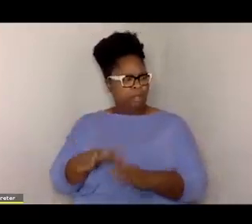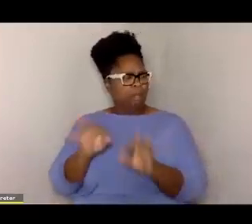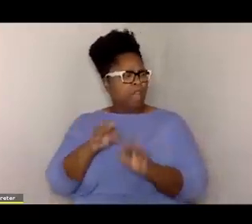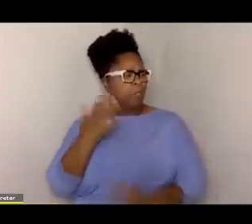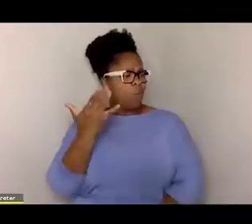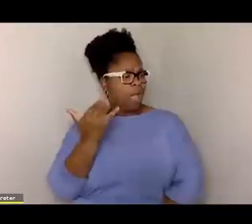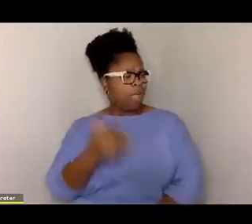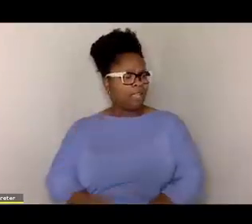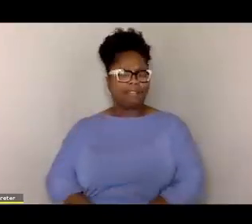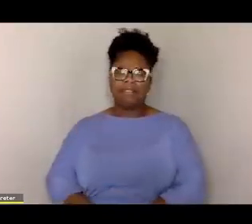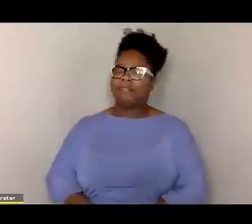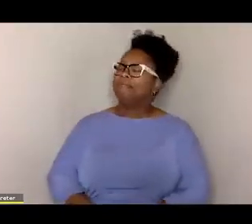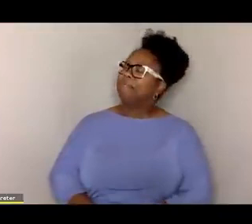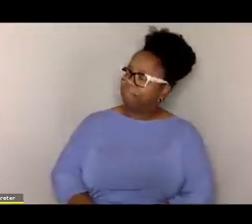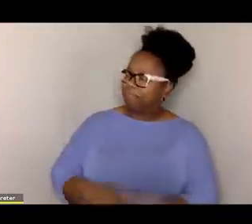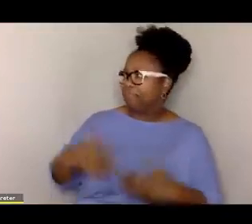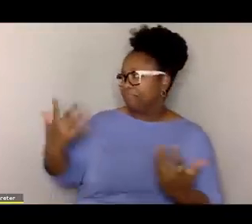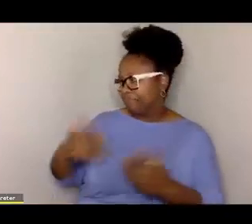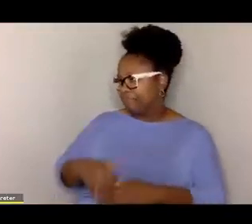shift matter?